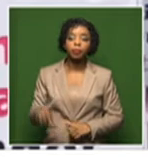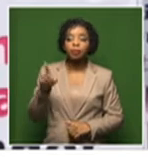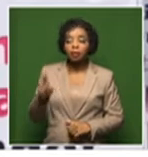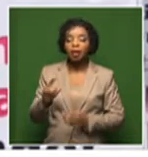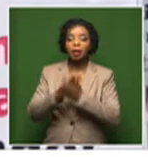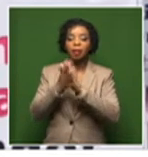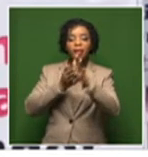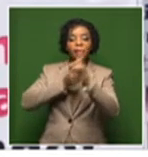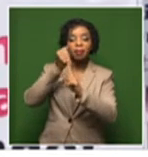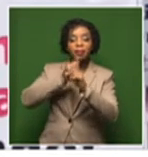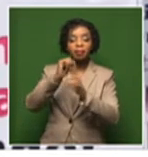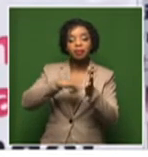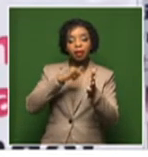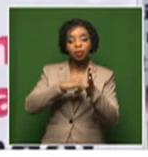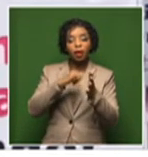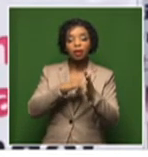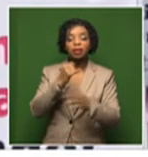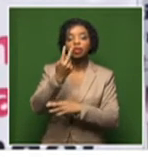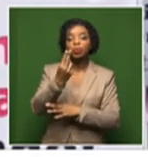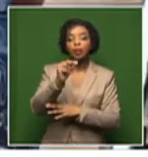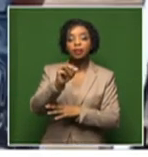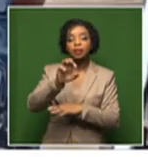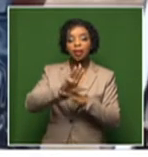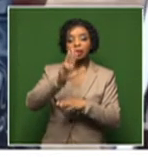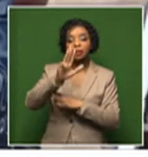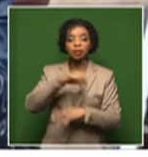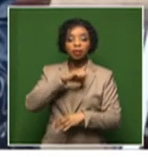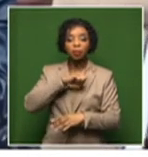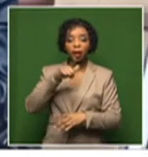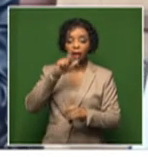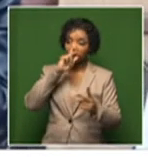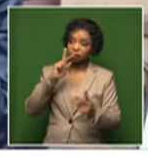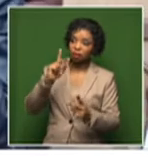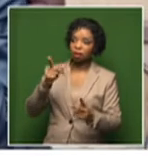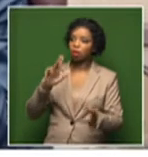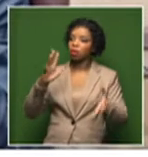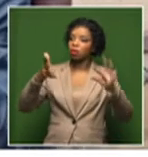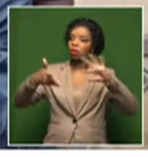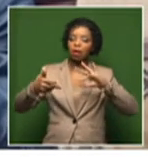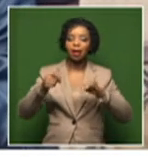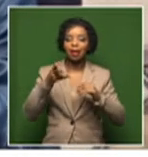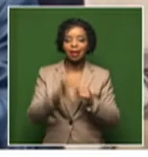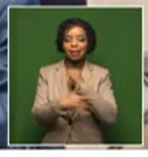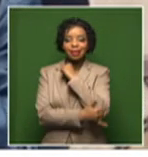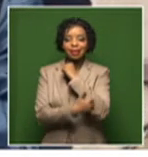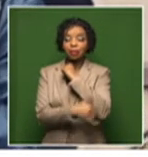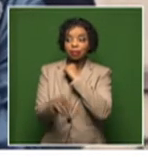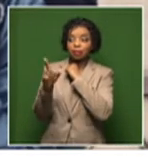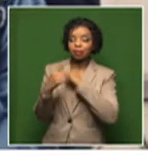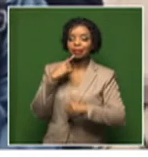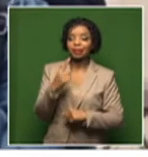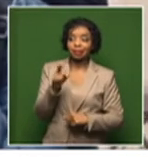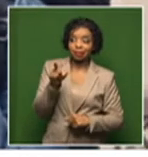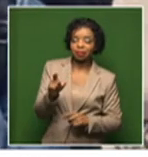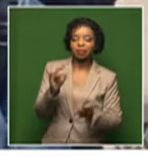2019, after seeing how it affected her country. She says climate change is the greatest threat